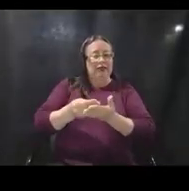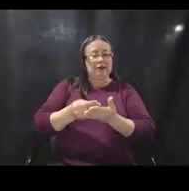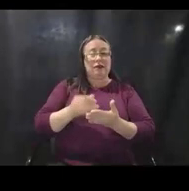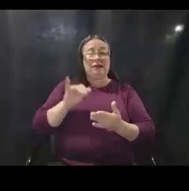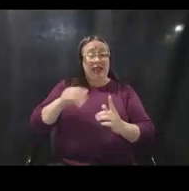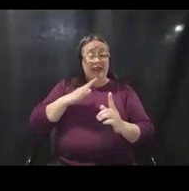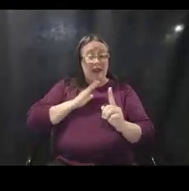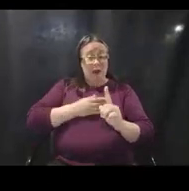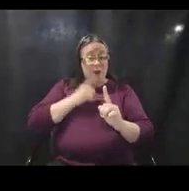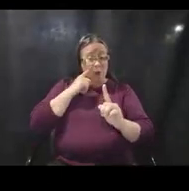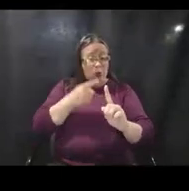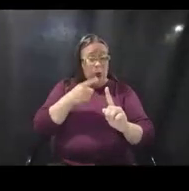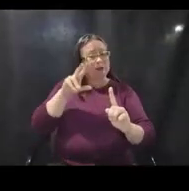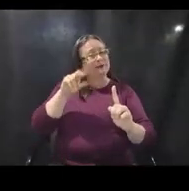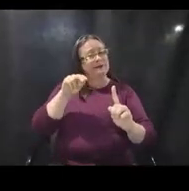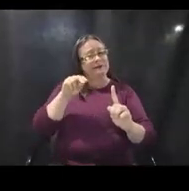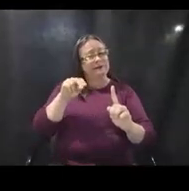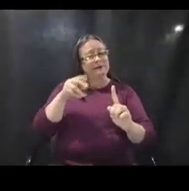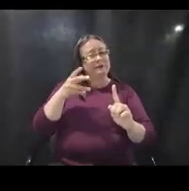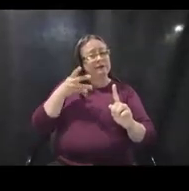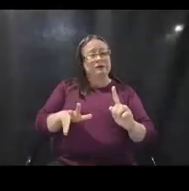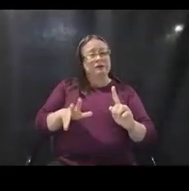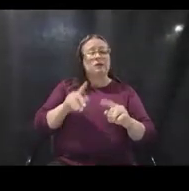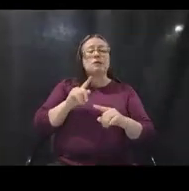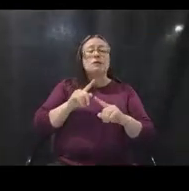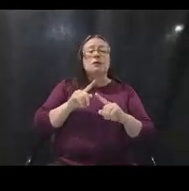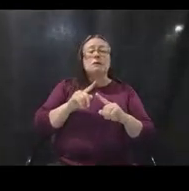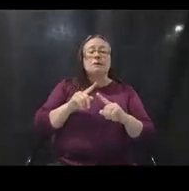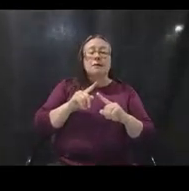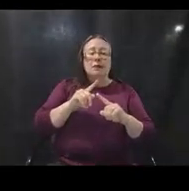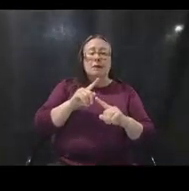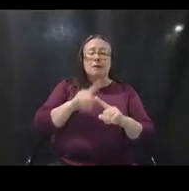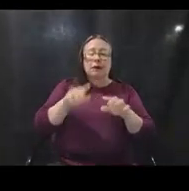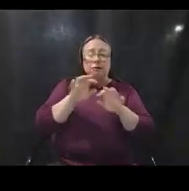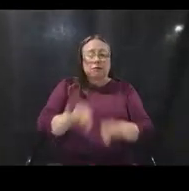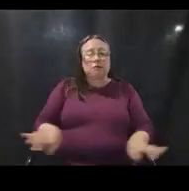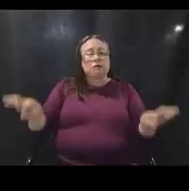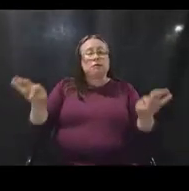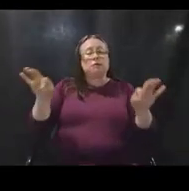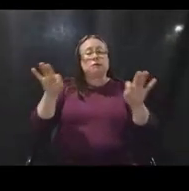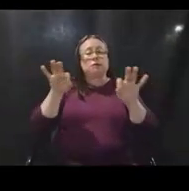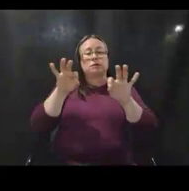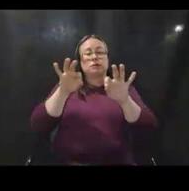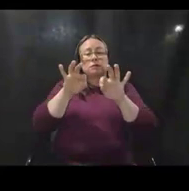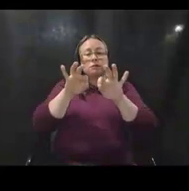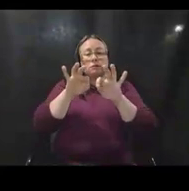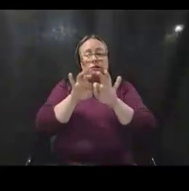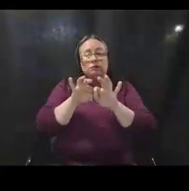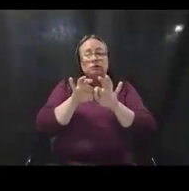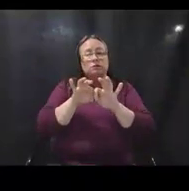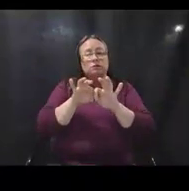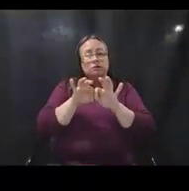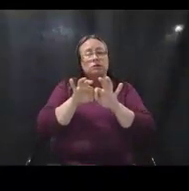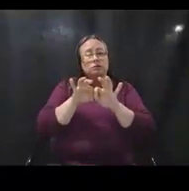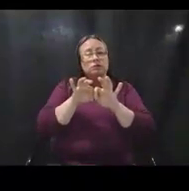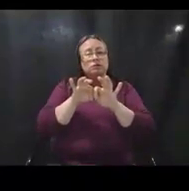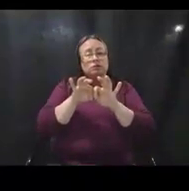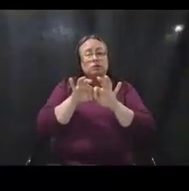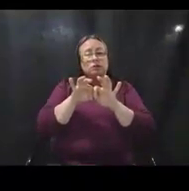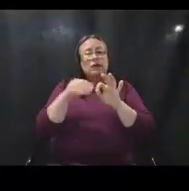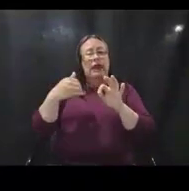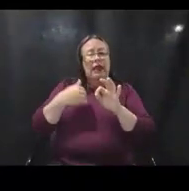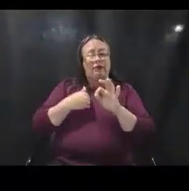not what we're aiming towards, but it is critically important that we are maintaining mutual